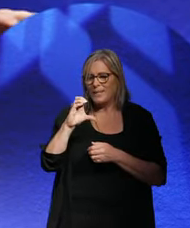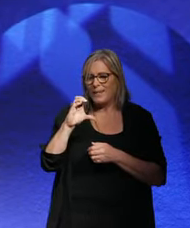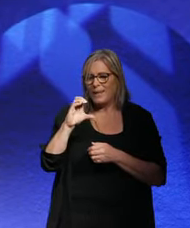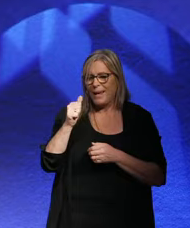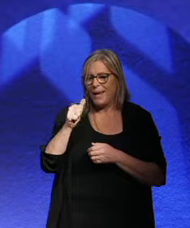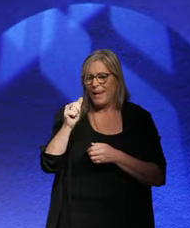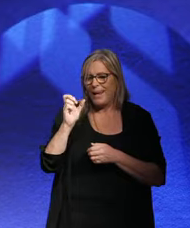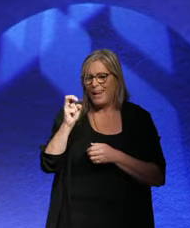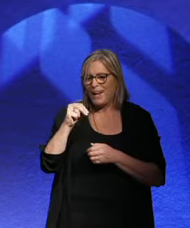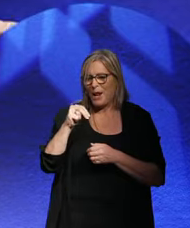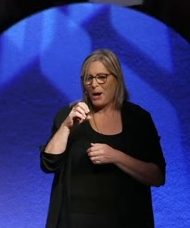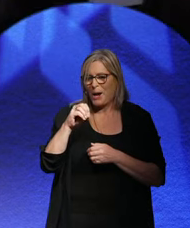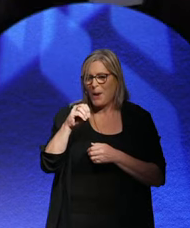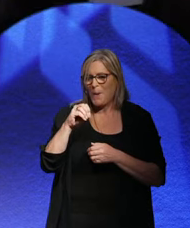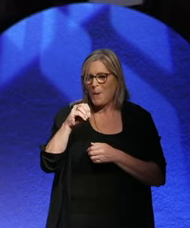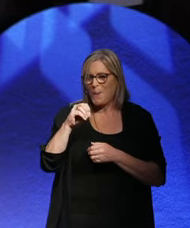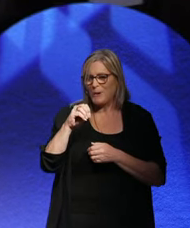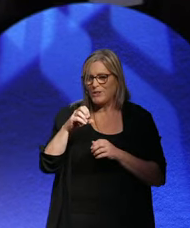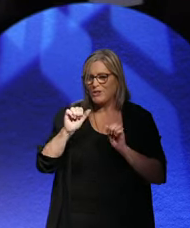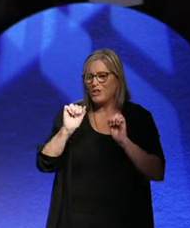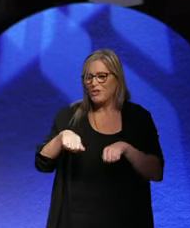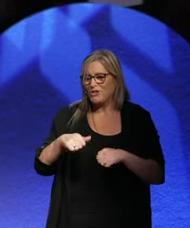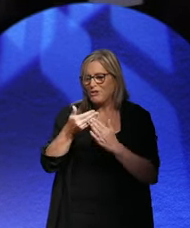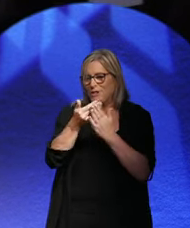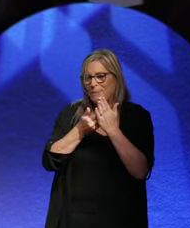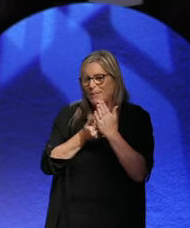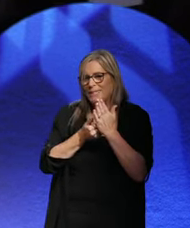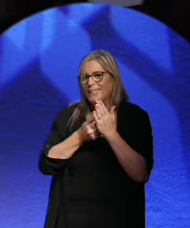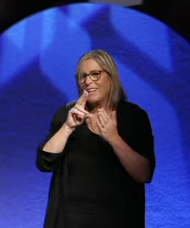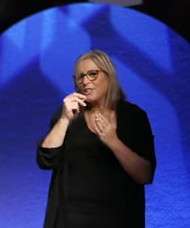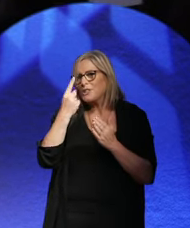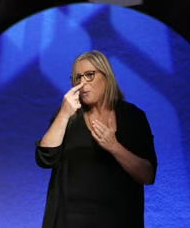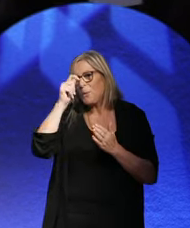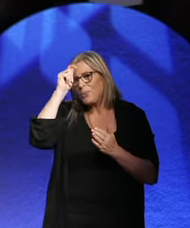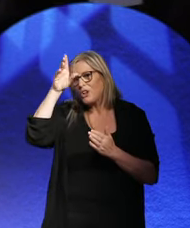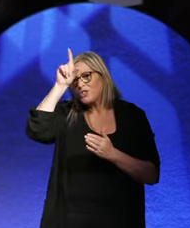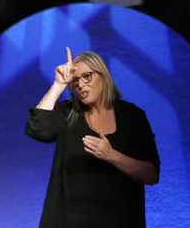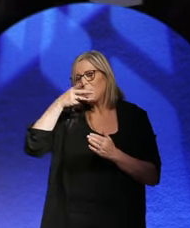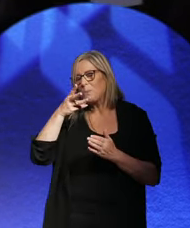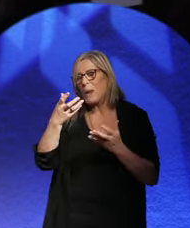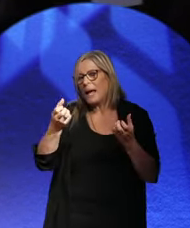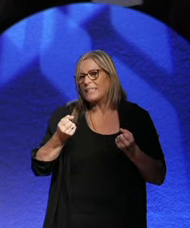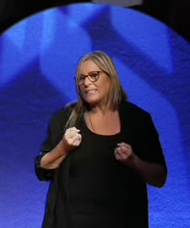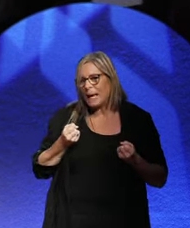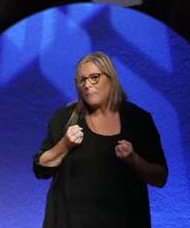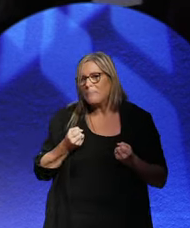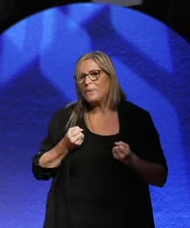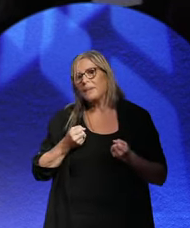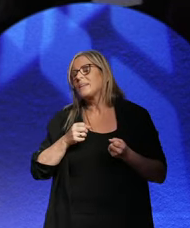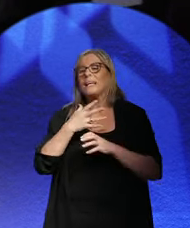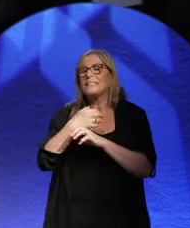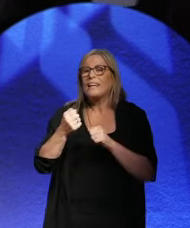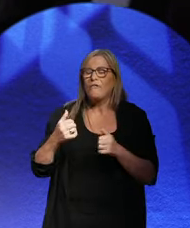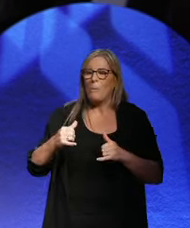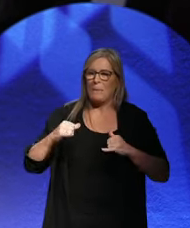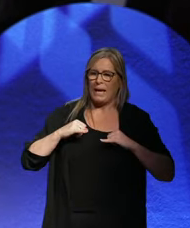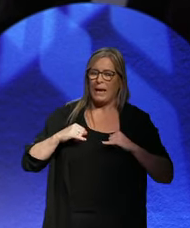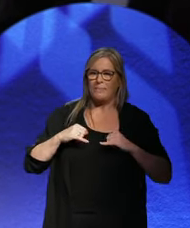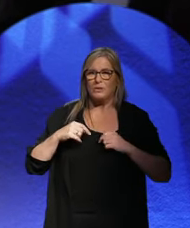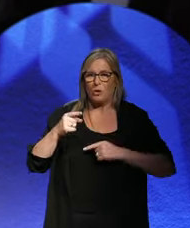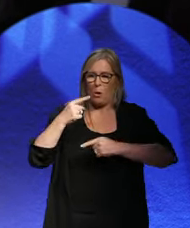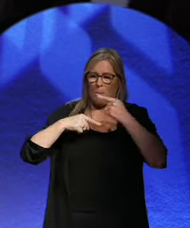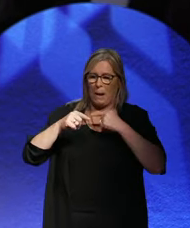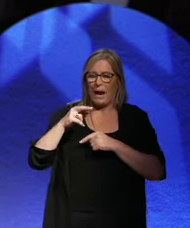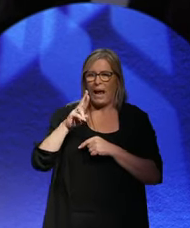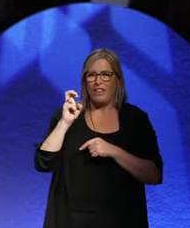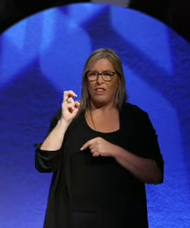of the Rhineland. And this was seen, nobody thought Germany would accept that. That they would never be able to go back into the Rhineland